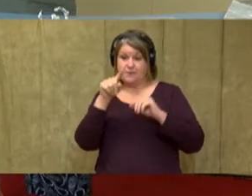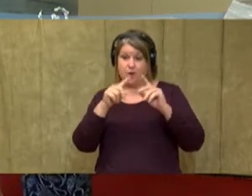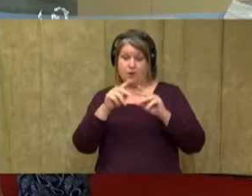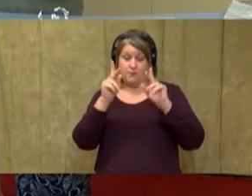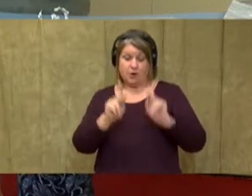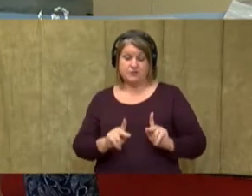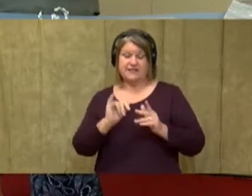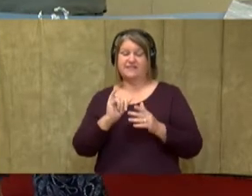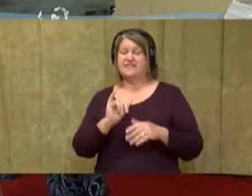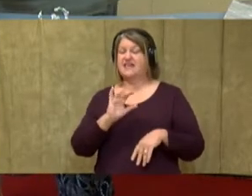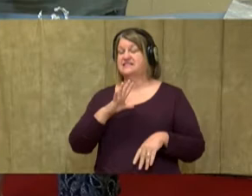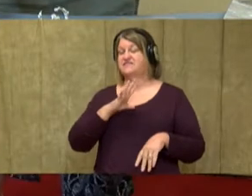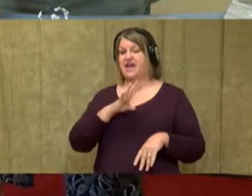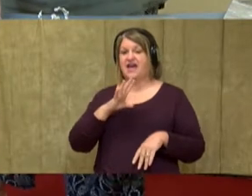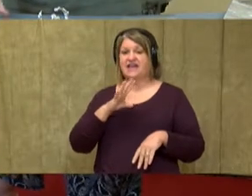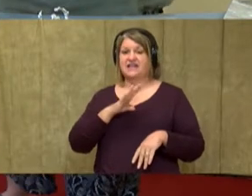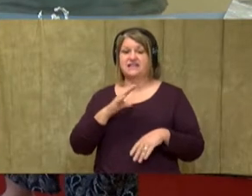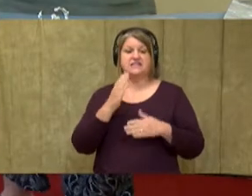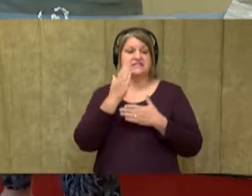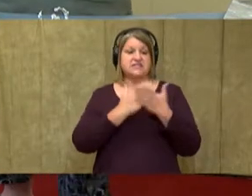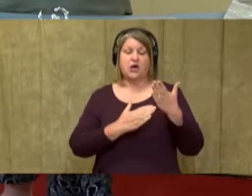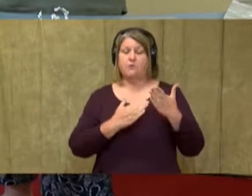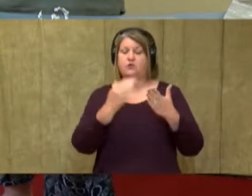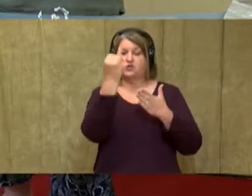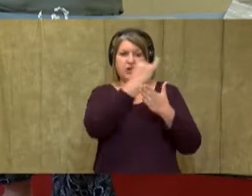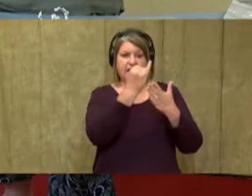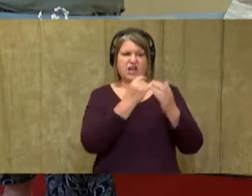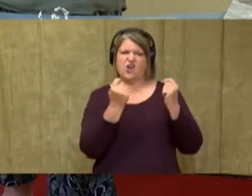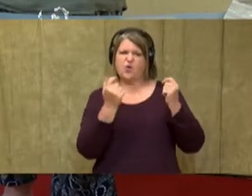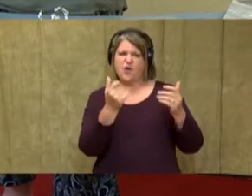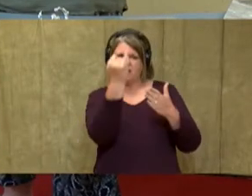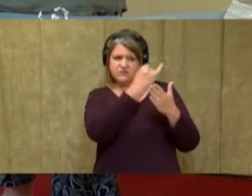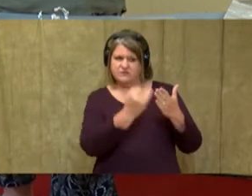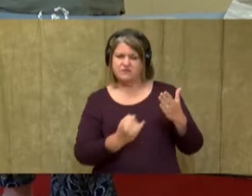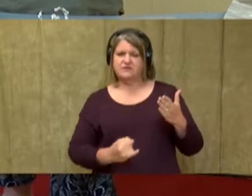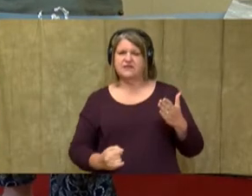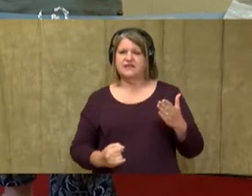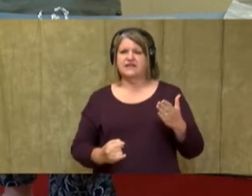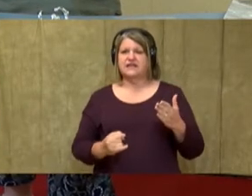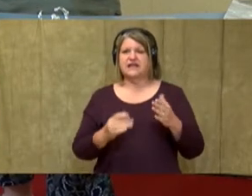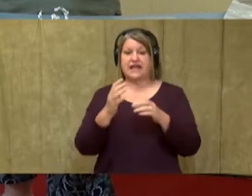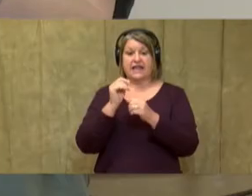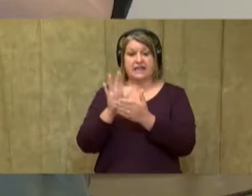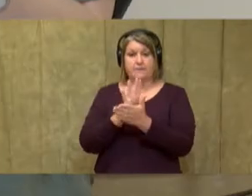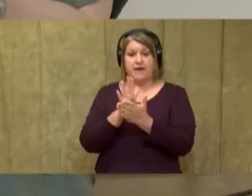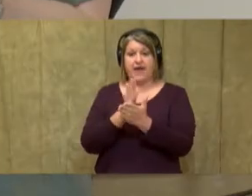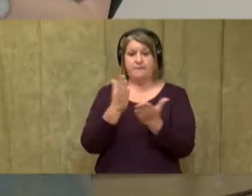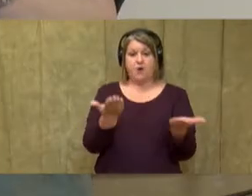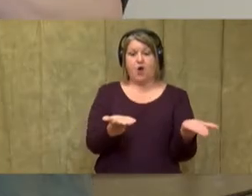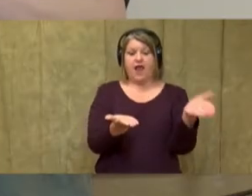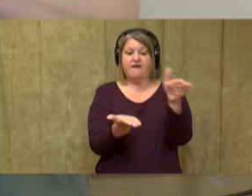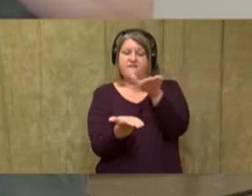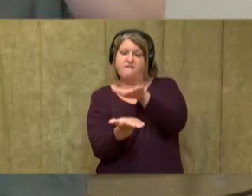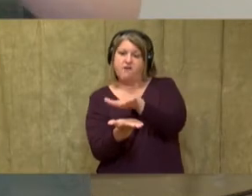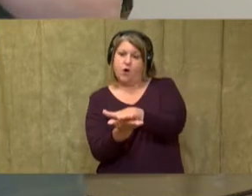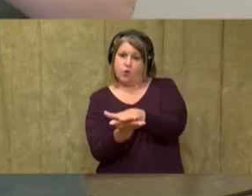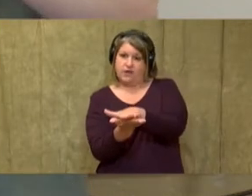use a quick scribble for their gesture. So take your paper and fold it in half two times because we're going to make